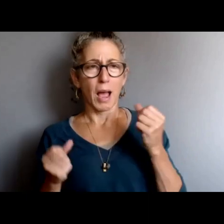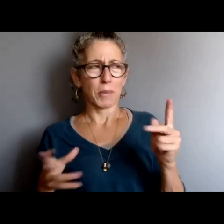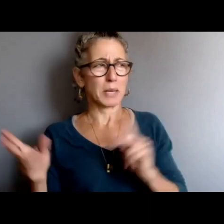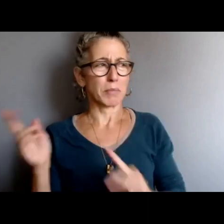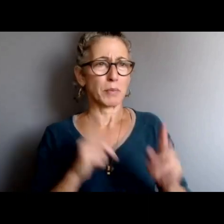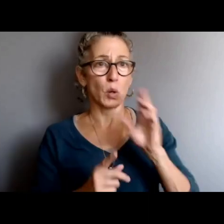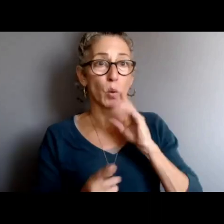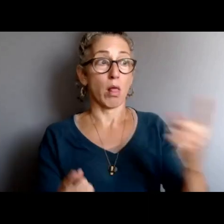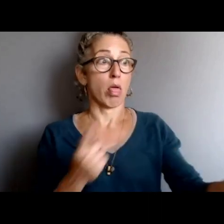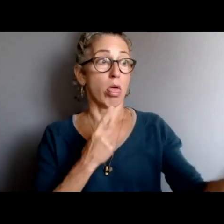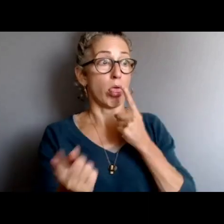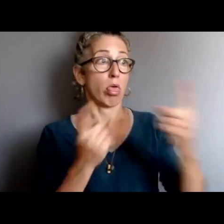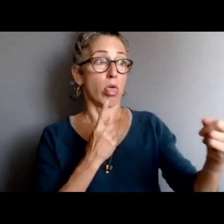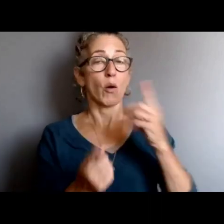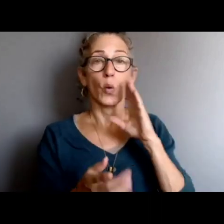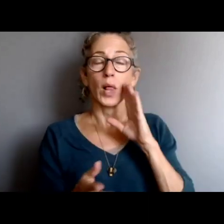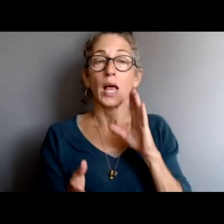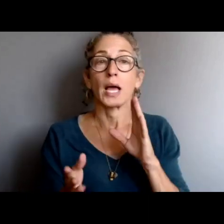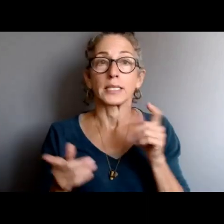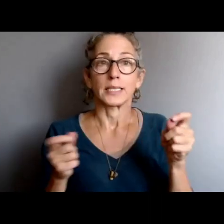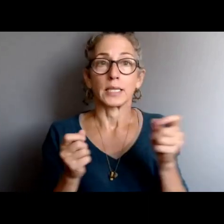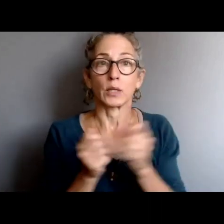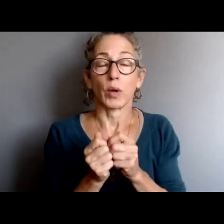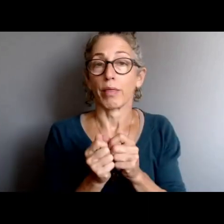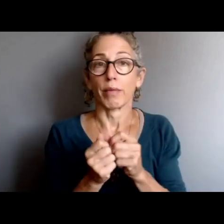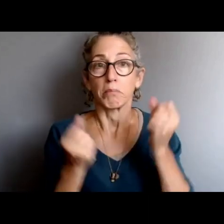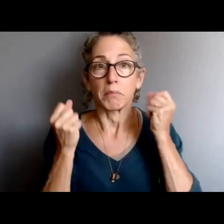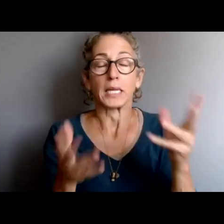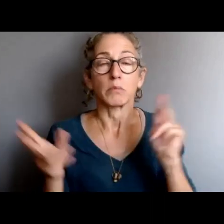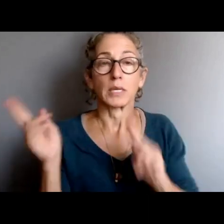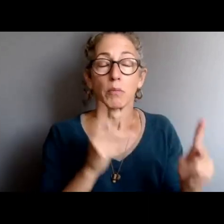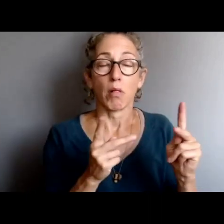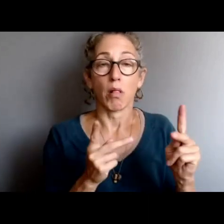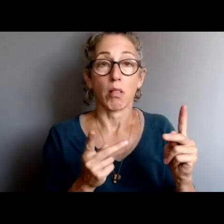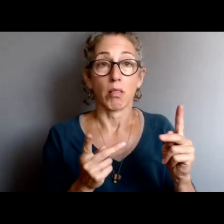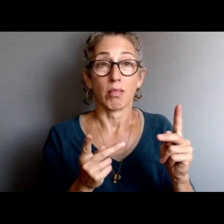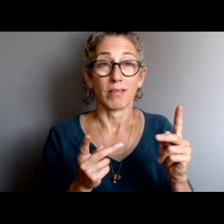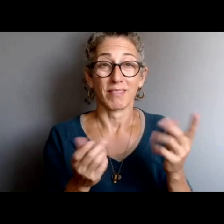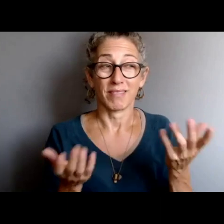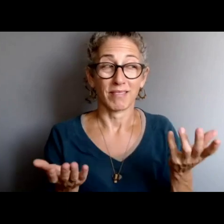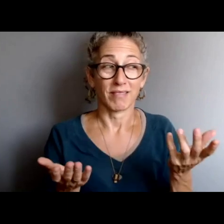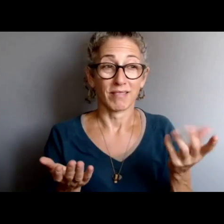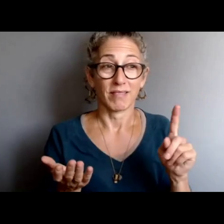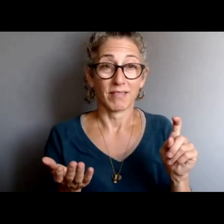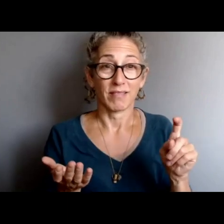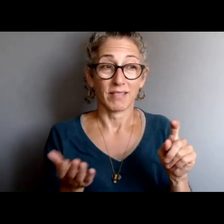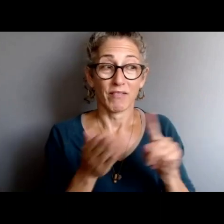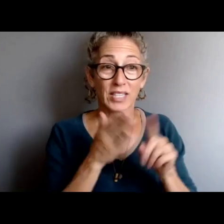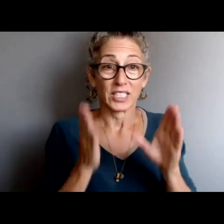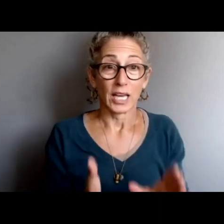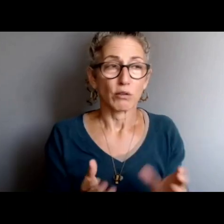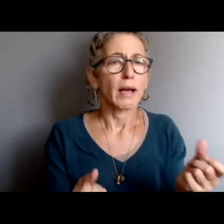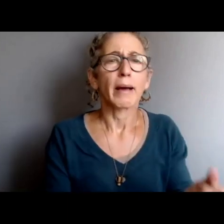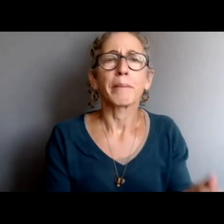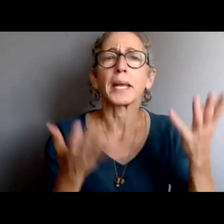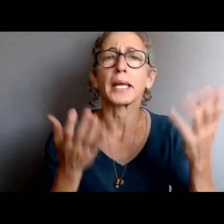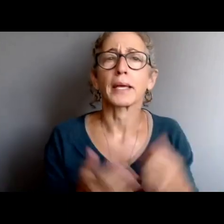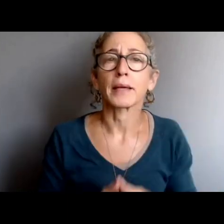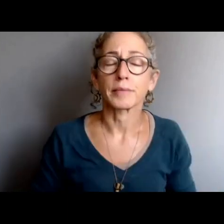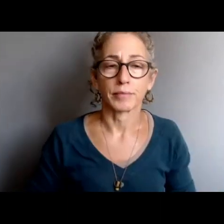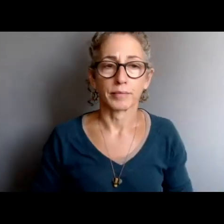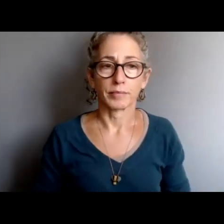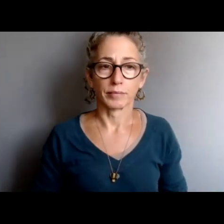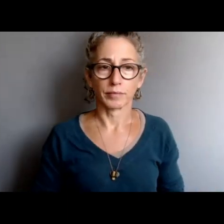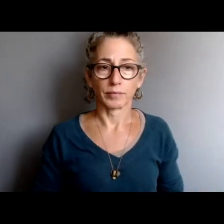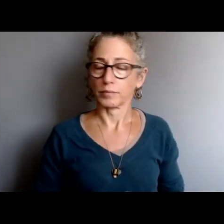be dealing with multiple investigators upon assignment of my complaint? Thank you, Mike. That's a good question. Yes, it's